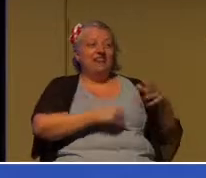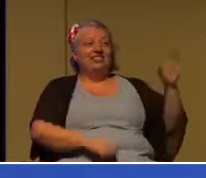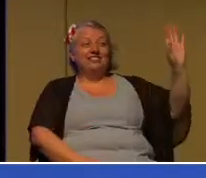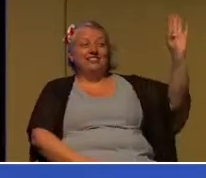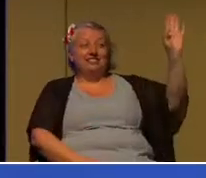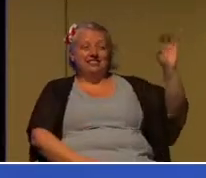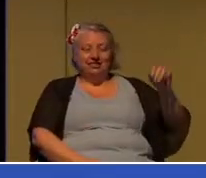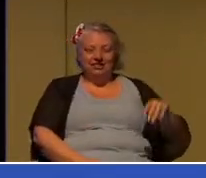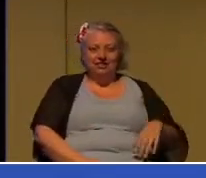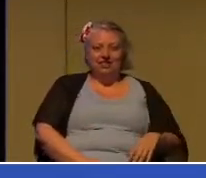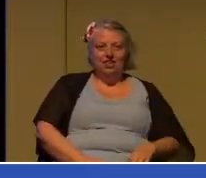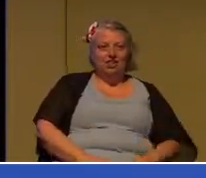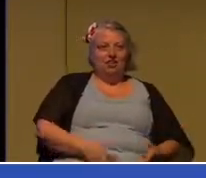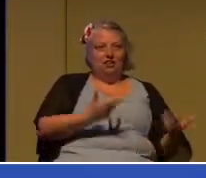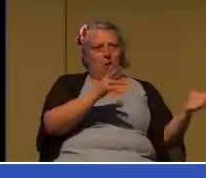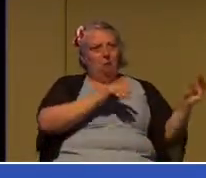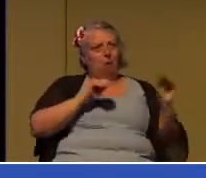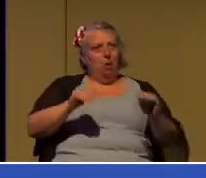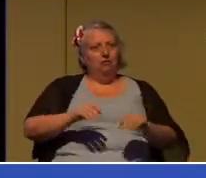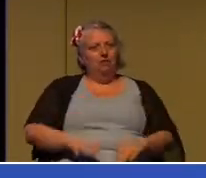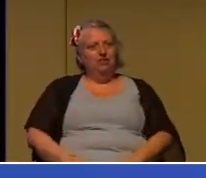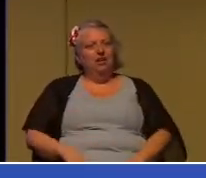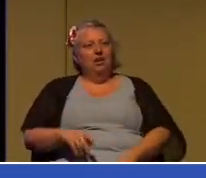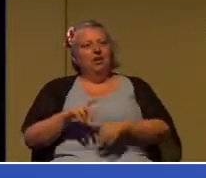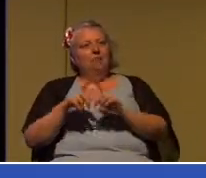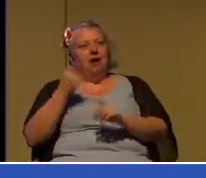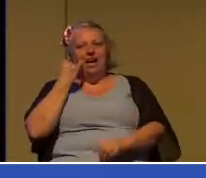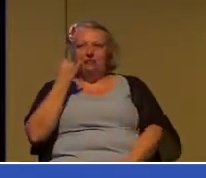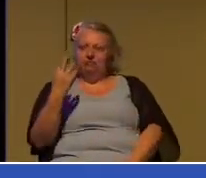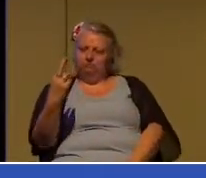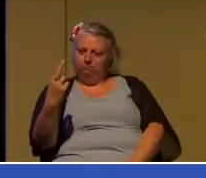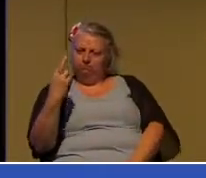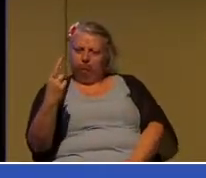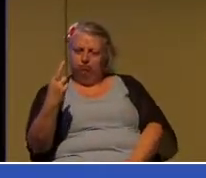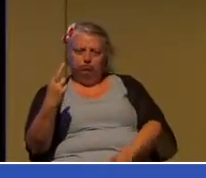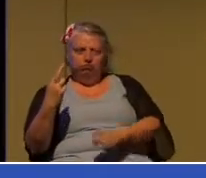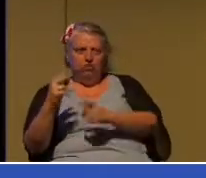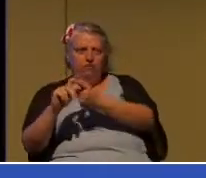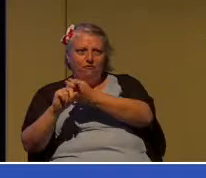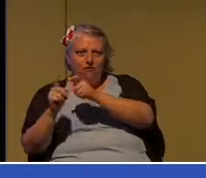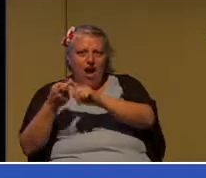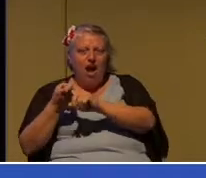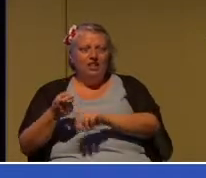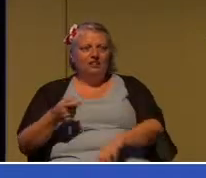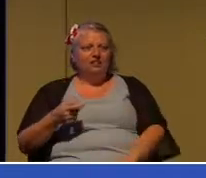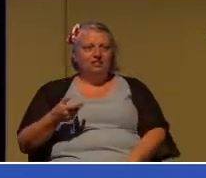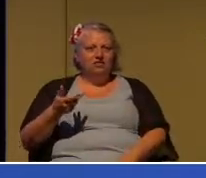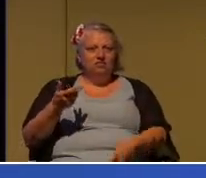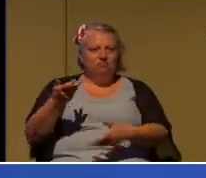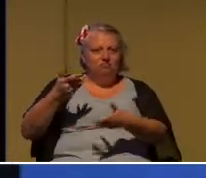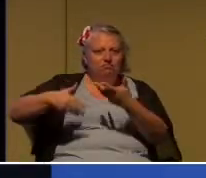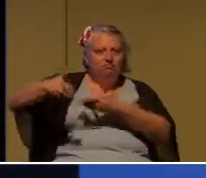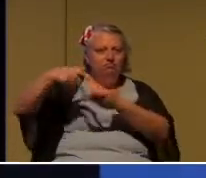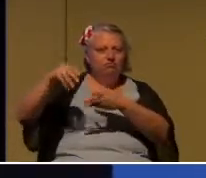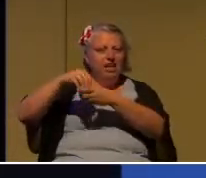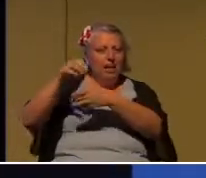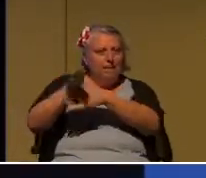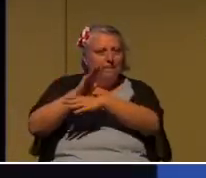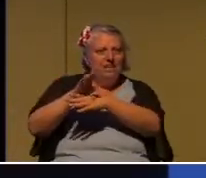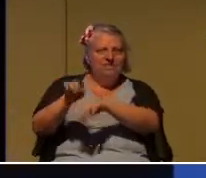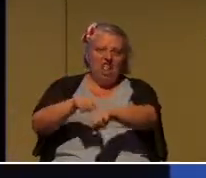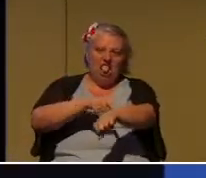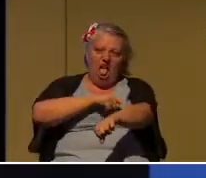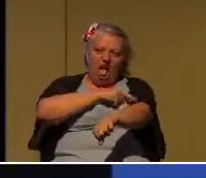all good and well. But if we're intimate friends, if we've been in business for a long time together and we're knit